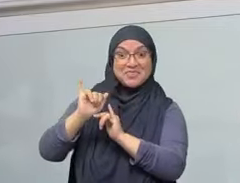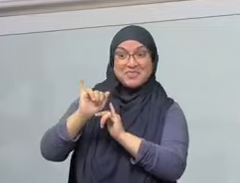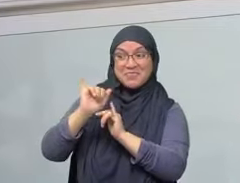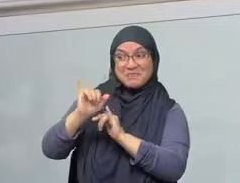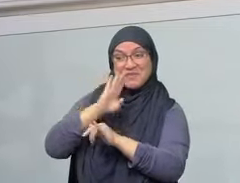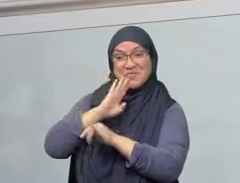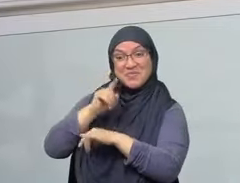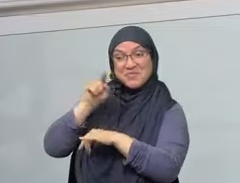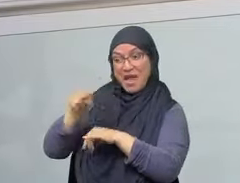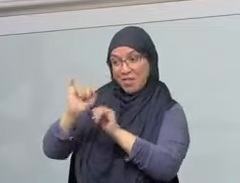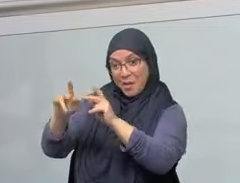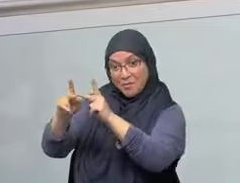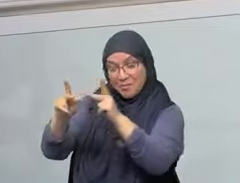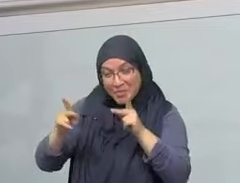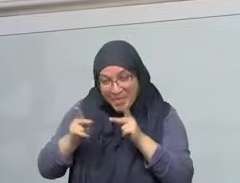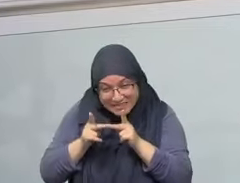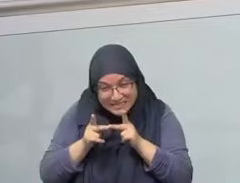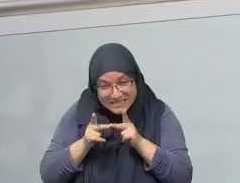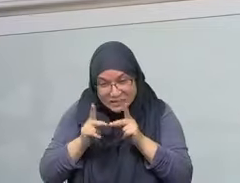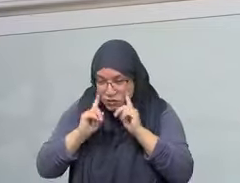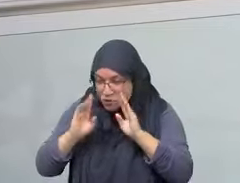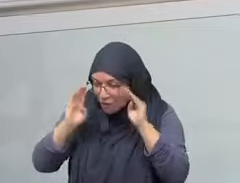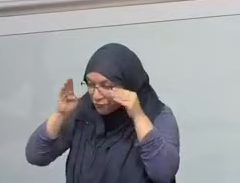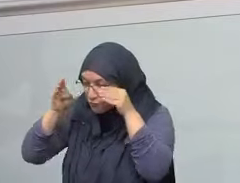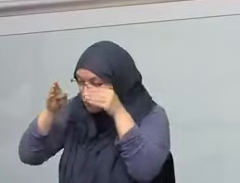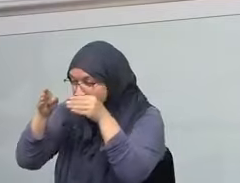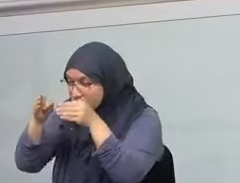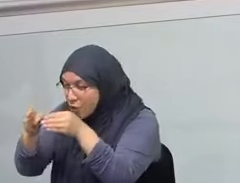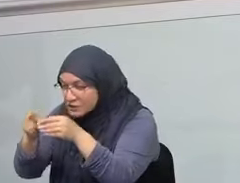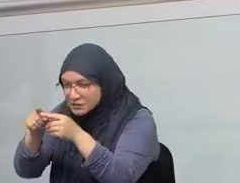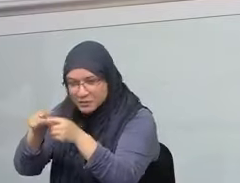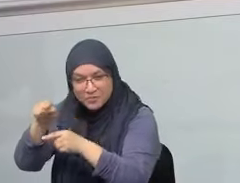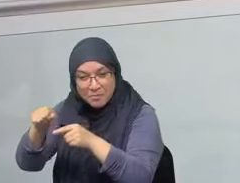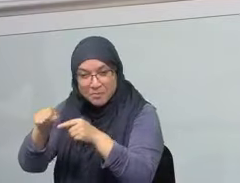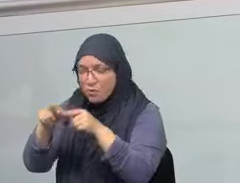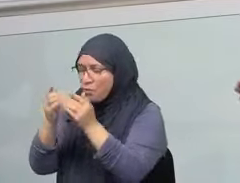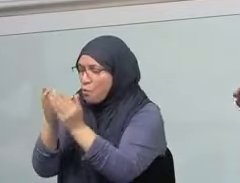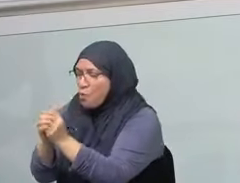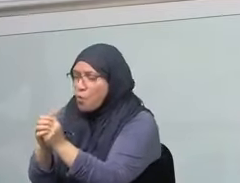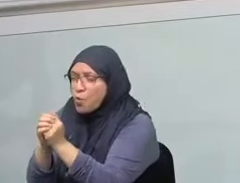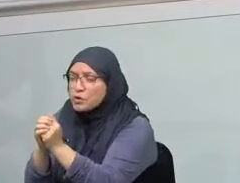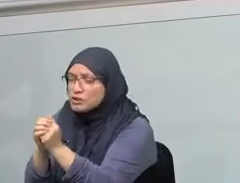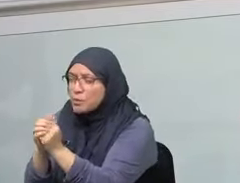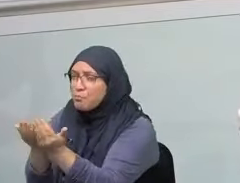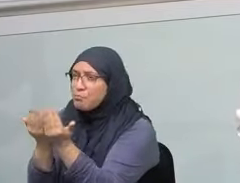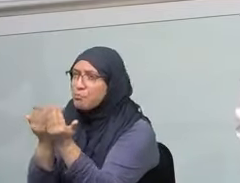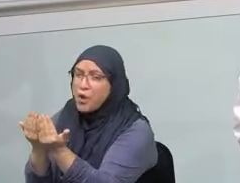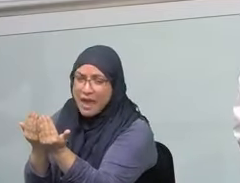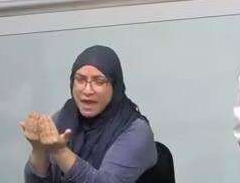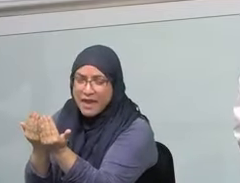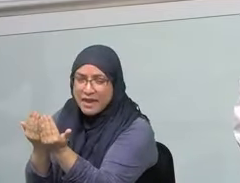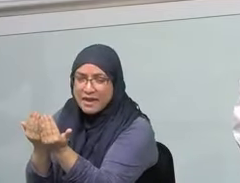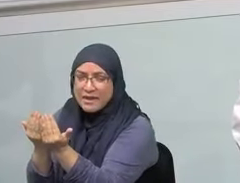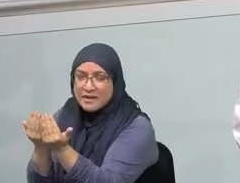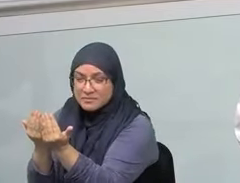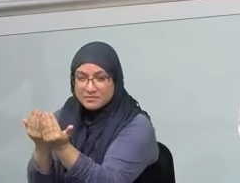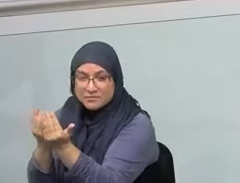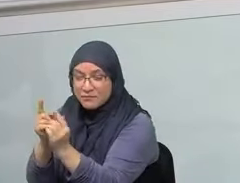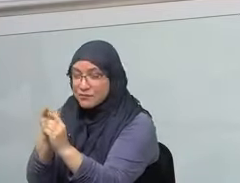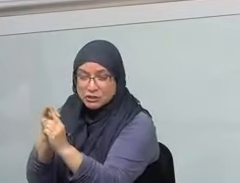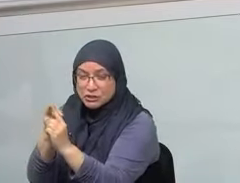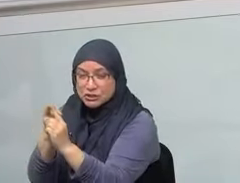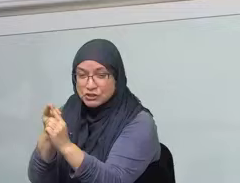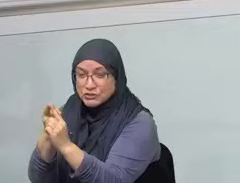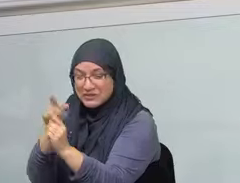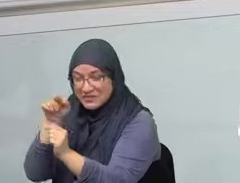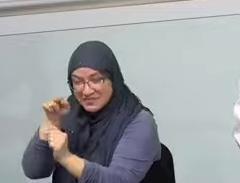that Al-Aqsa should always remain in the hearts of the Muslims even though they pray towards Mecca. When they pray, their